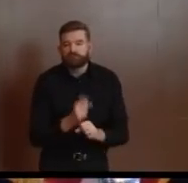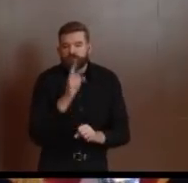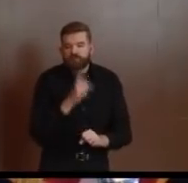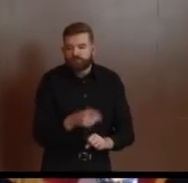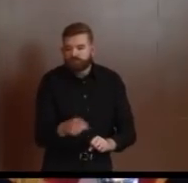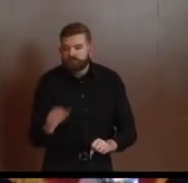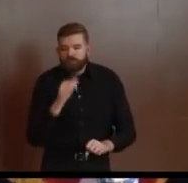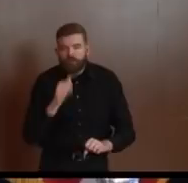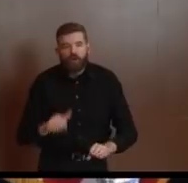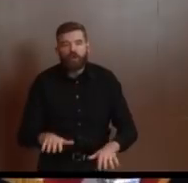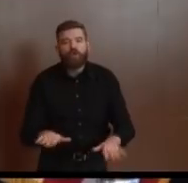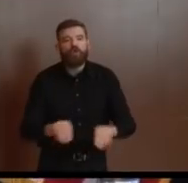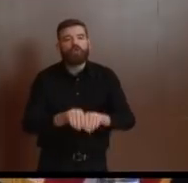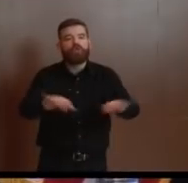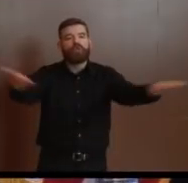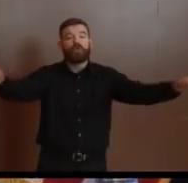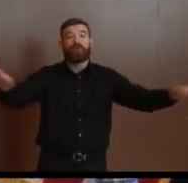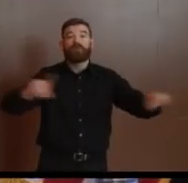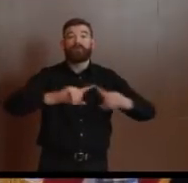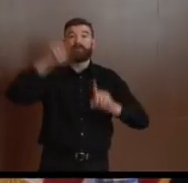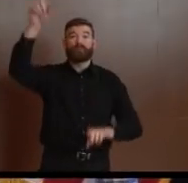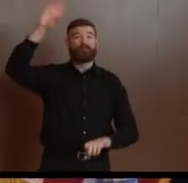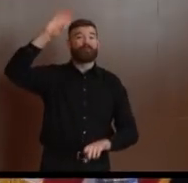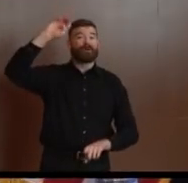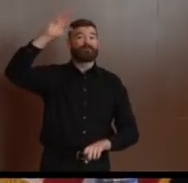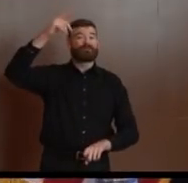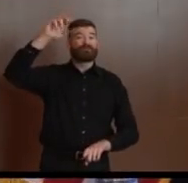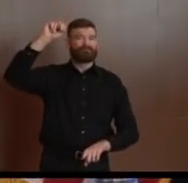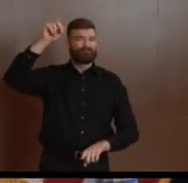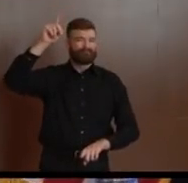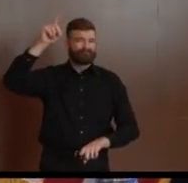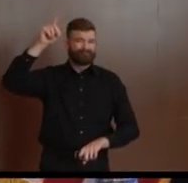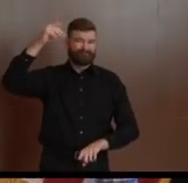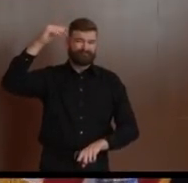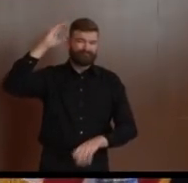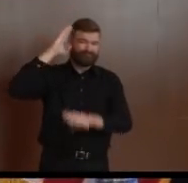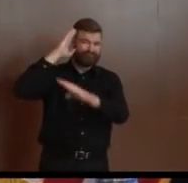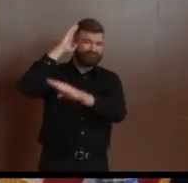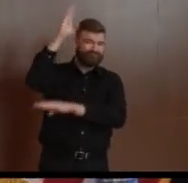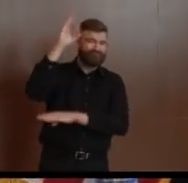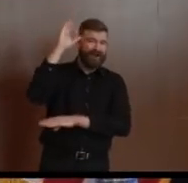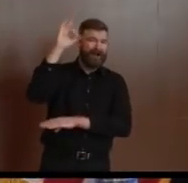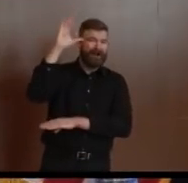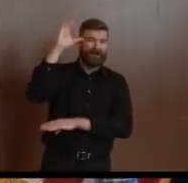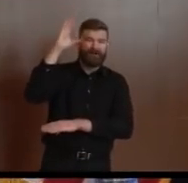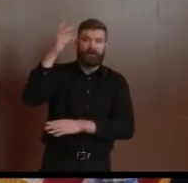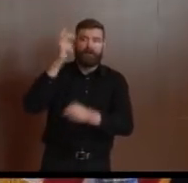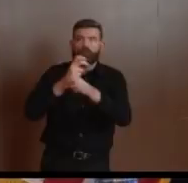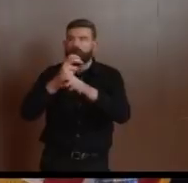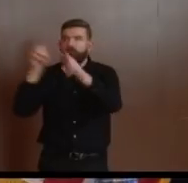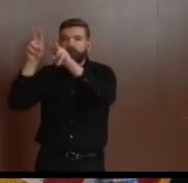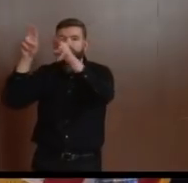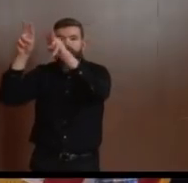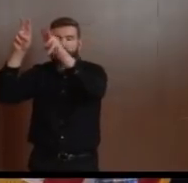Two questions. Can you get a little closer to the last one with the mic? Yes, two questions. Yes. Potentially, how many county